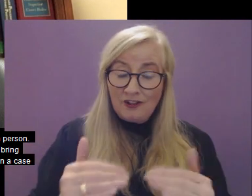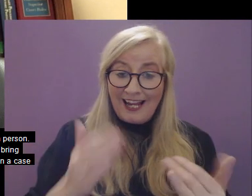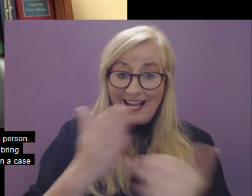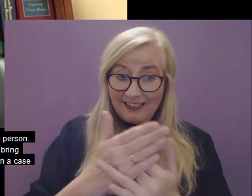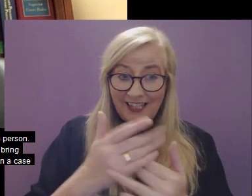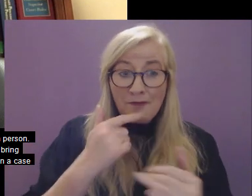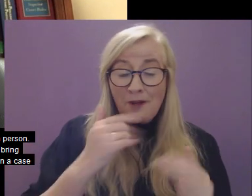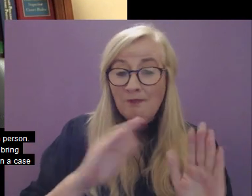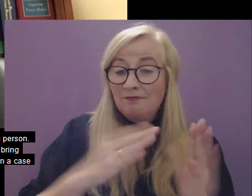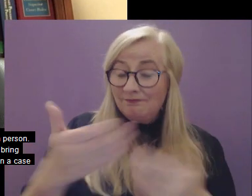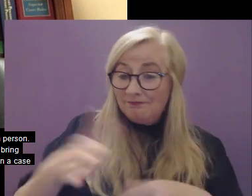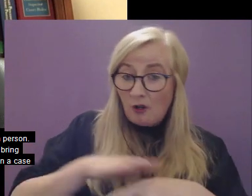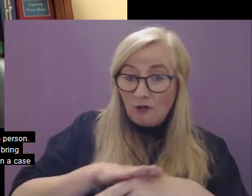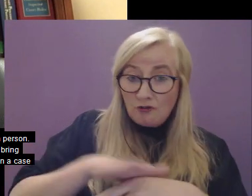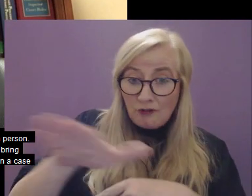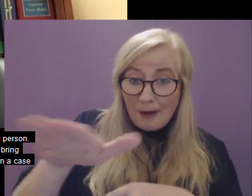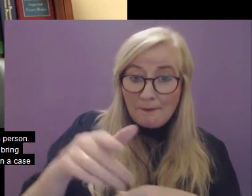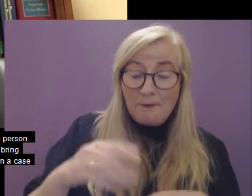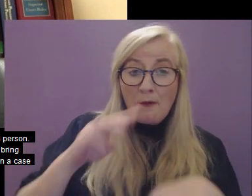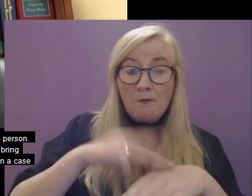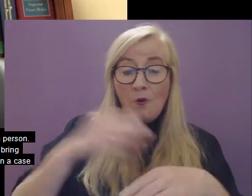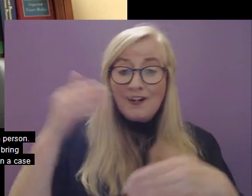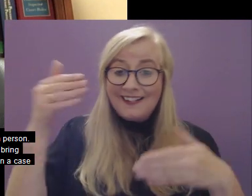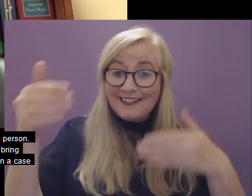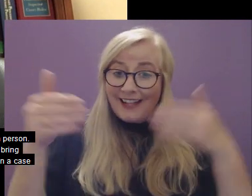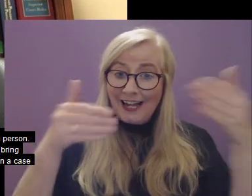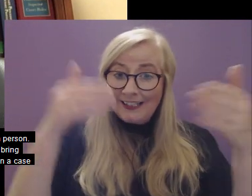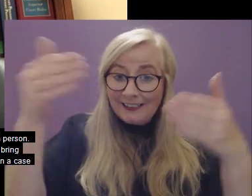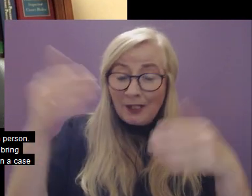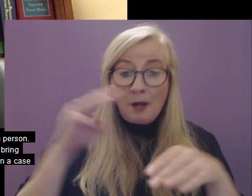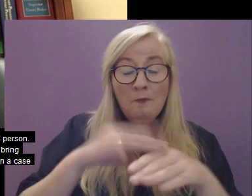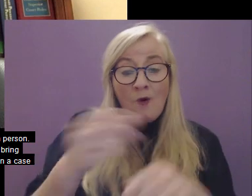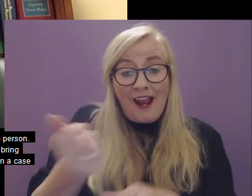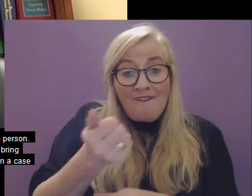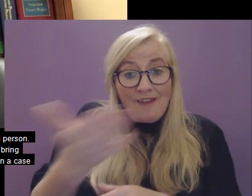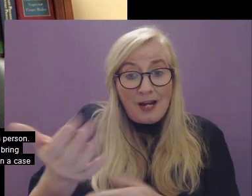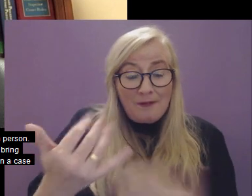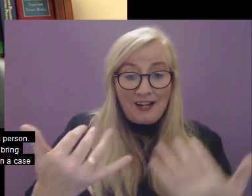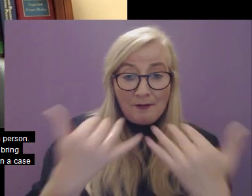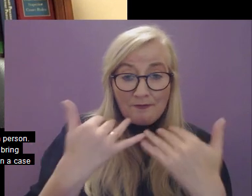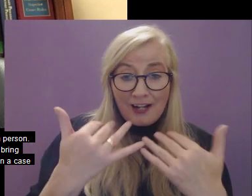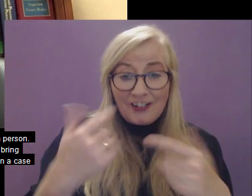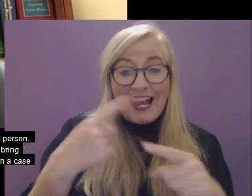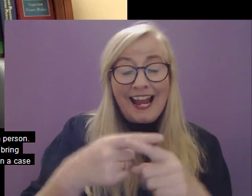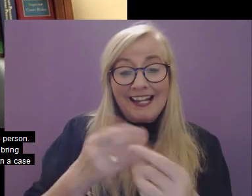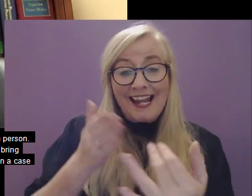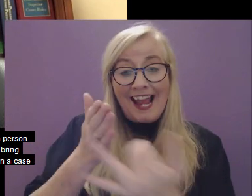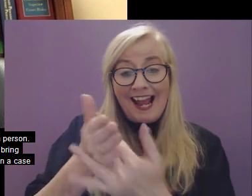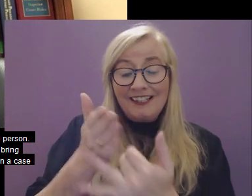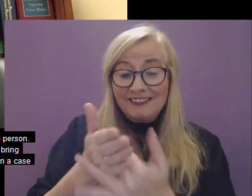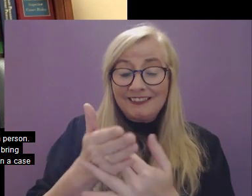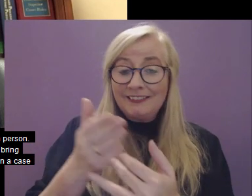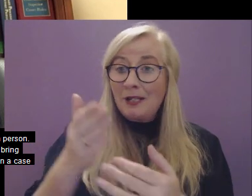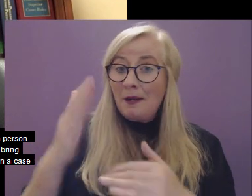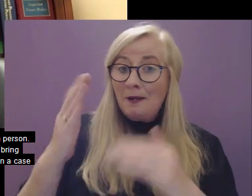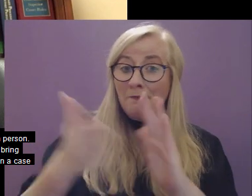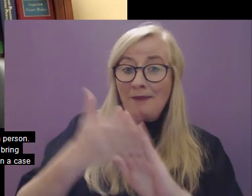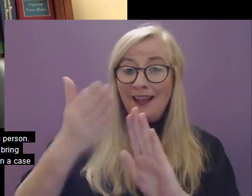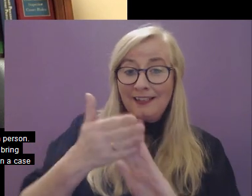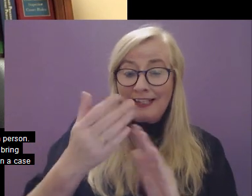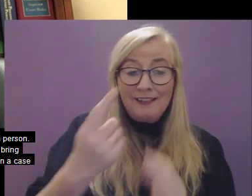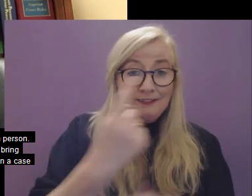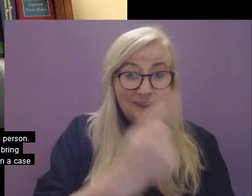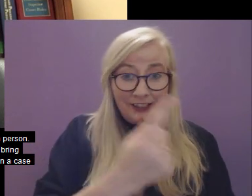by installing wheelchair ramps, increasing signage and available information, and assessing buildings on a case by case